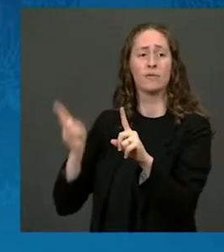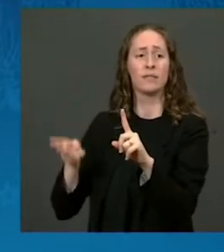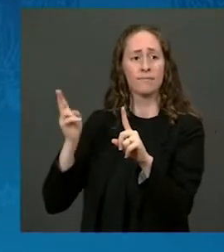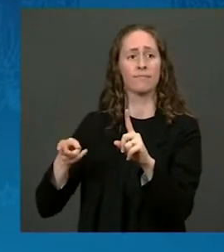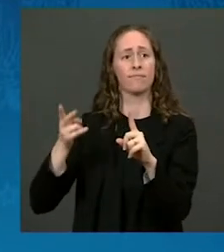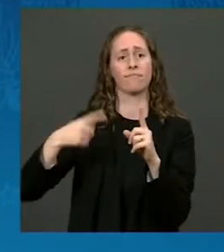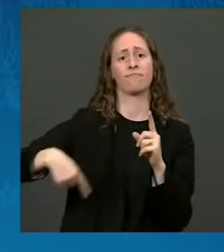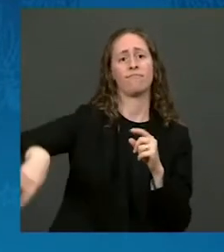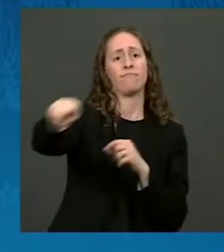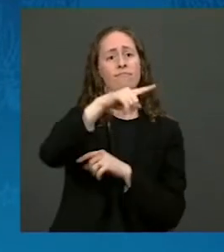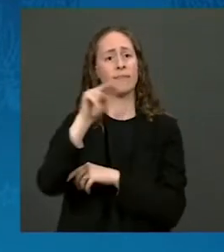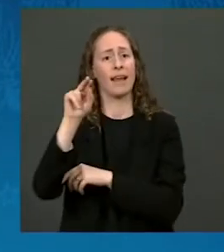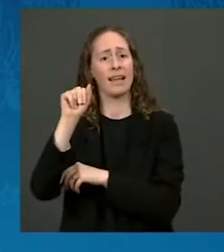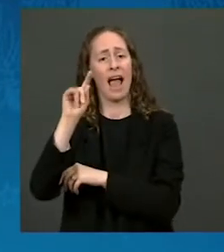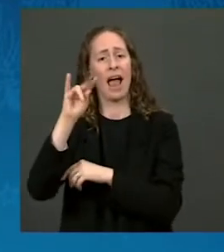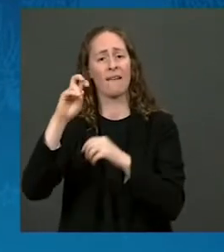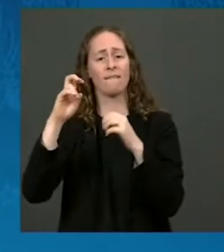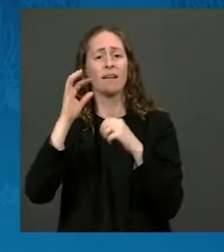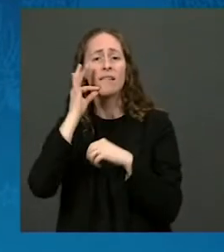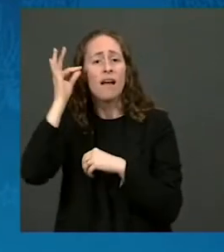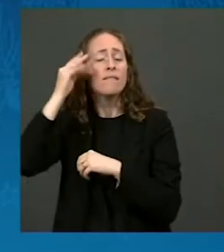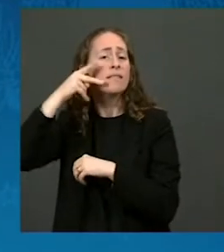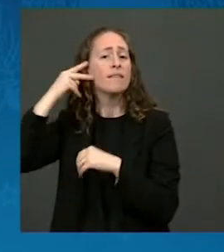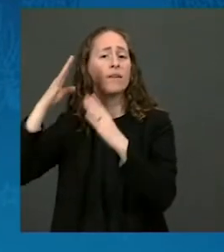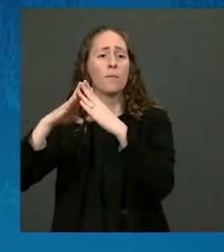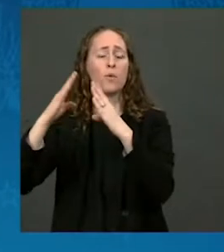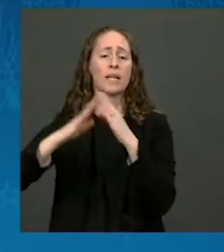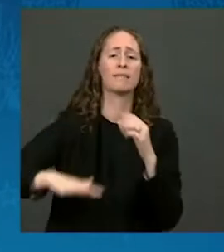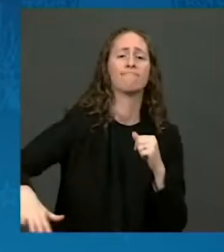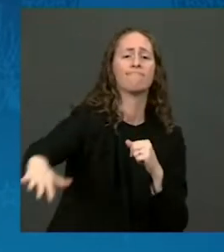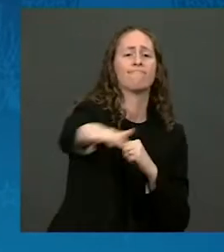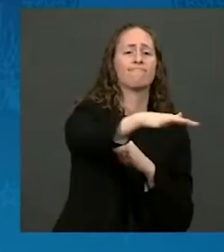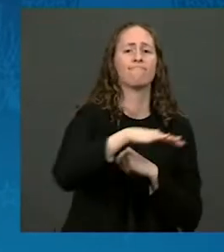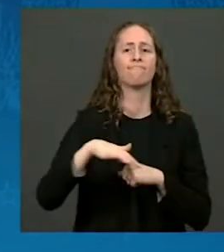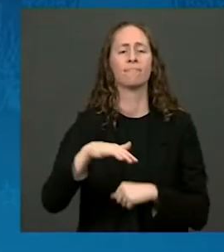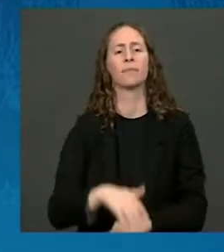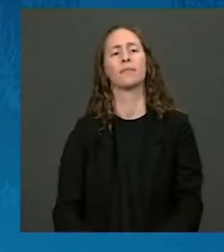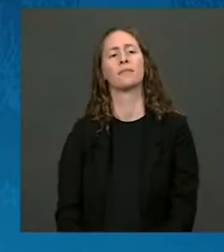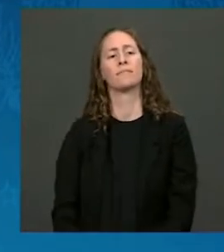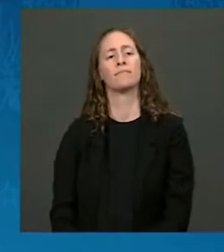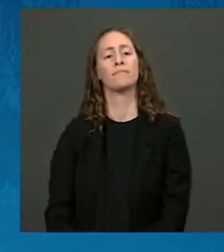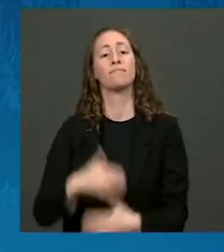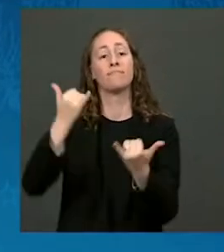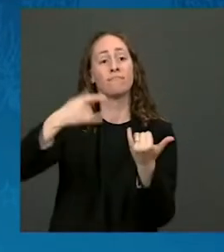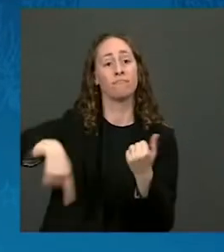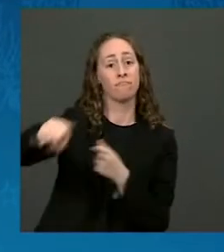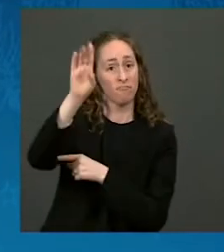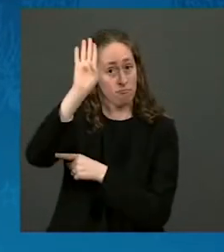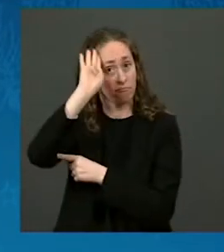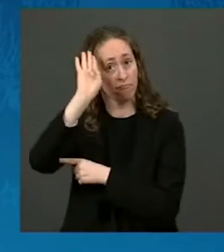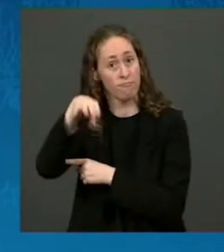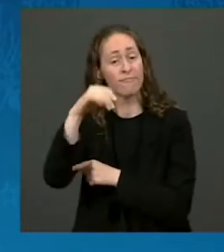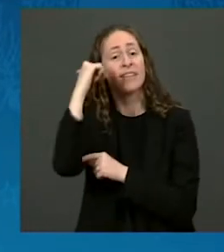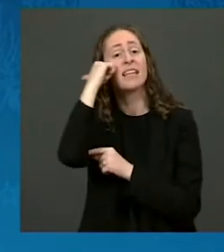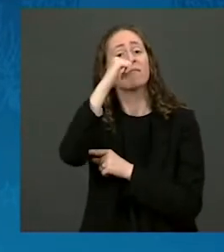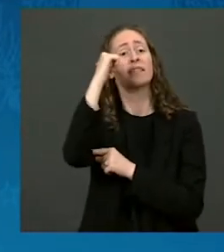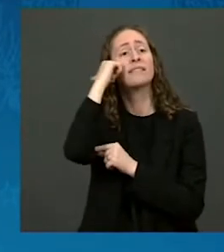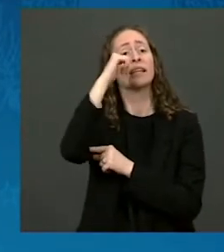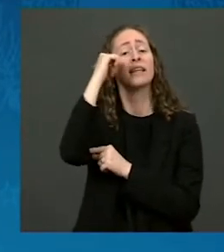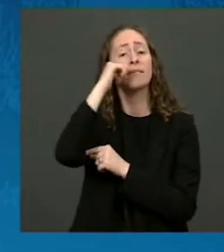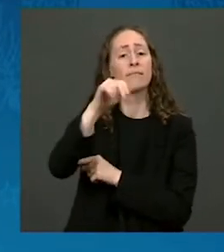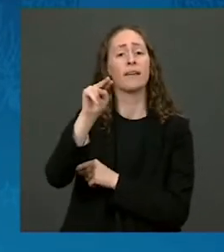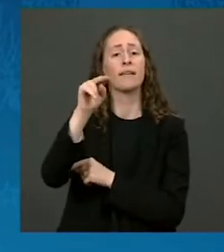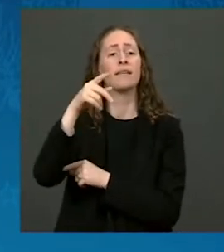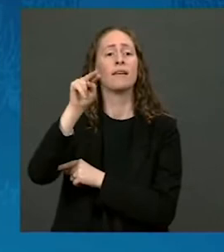today. Today, we know that Native women and girls are missing and murdered at alarming rates.